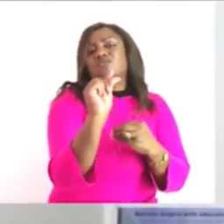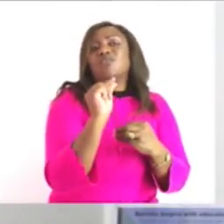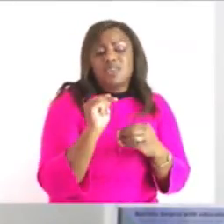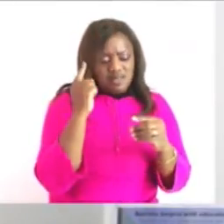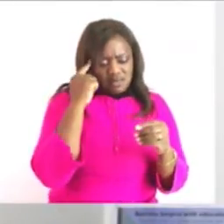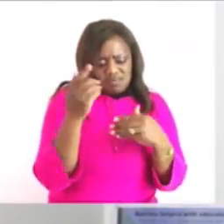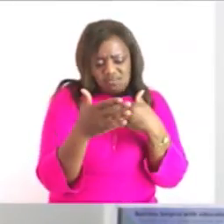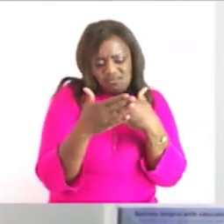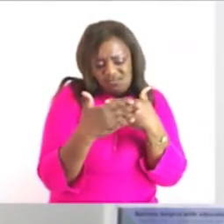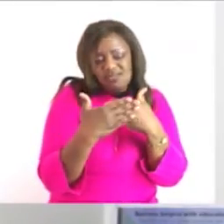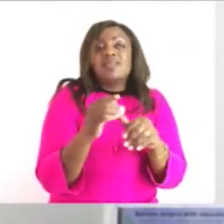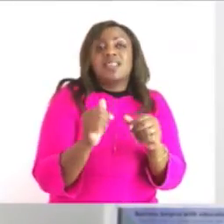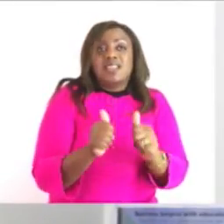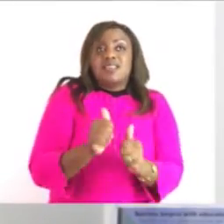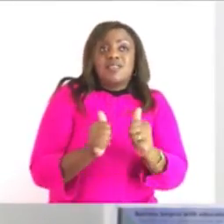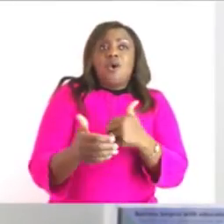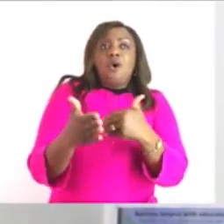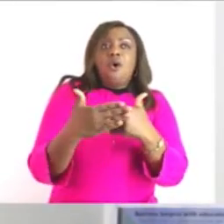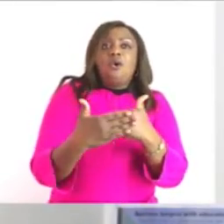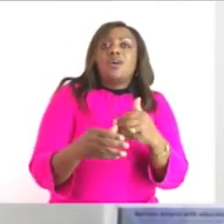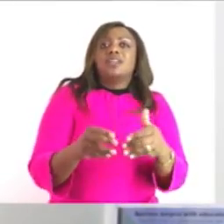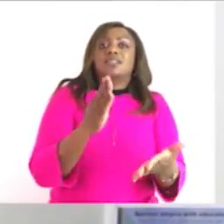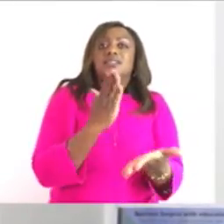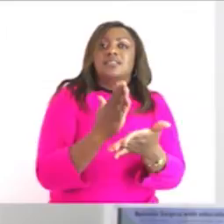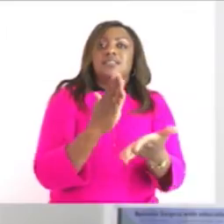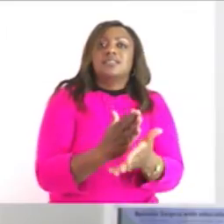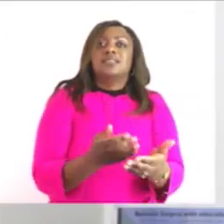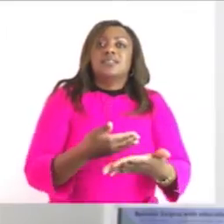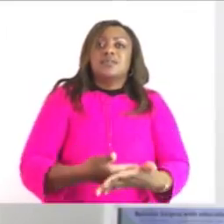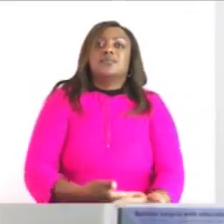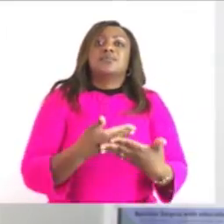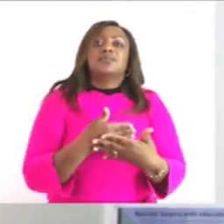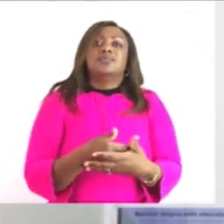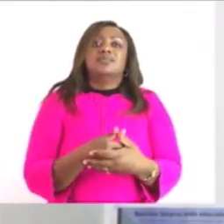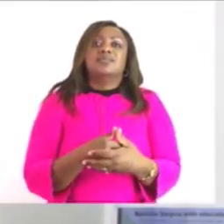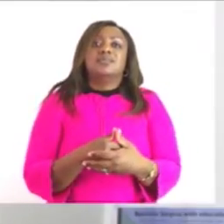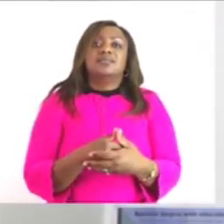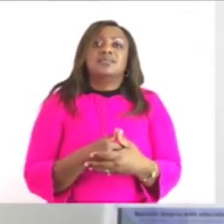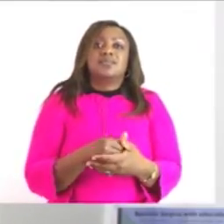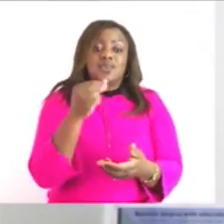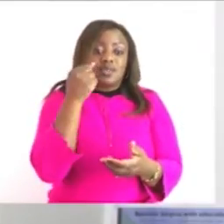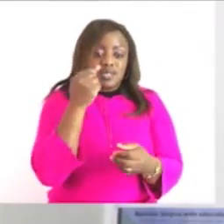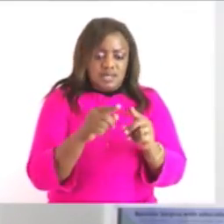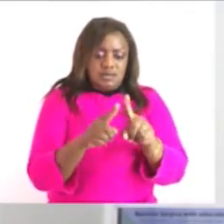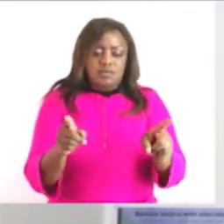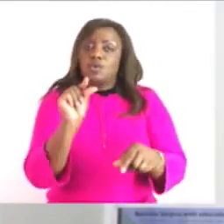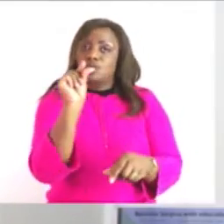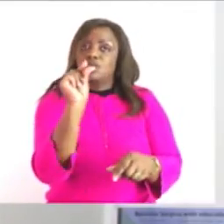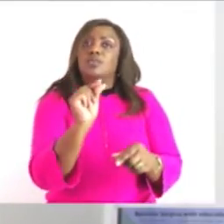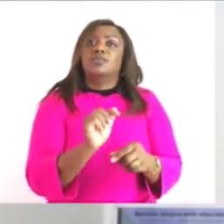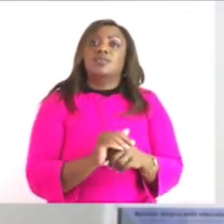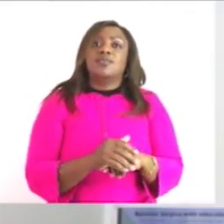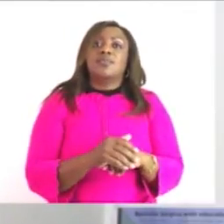are hundreds so if you look at this gap it's very small on our